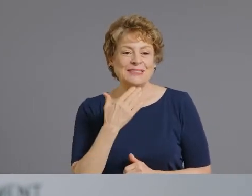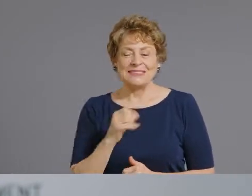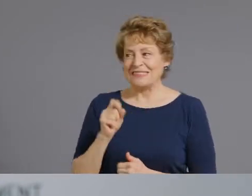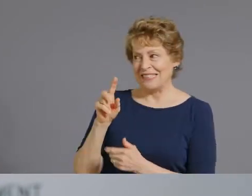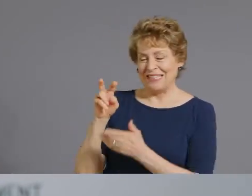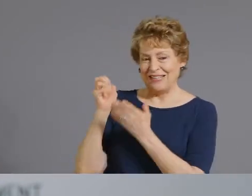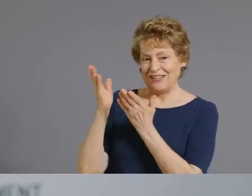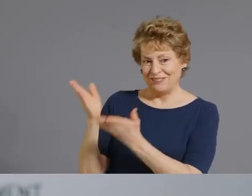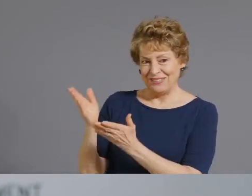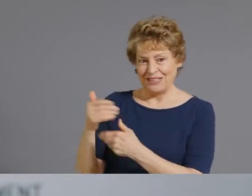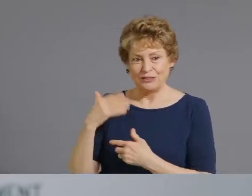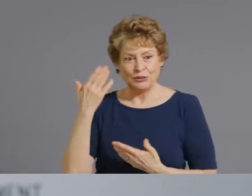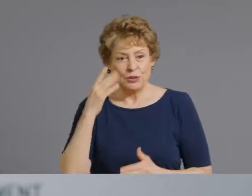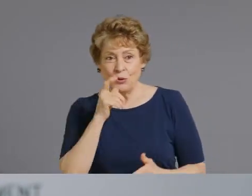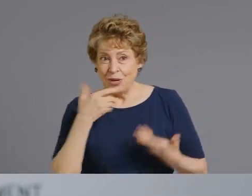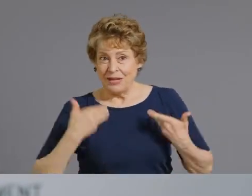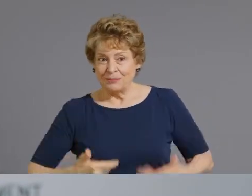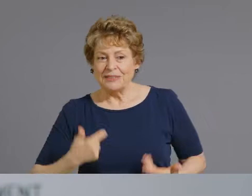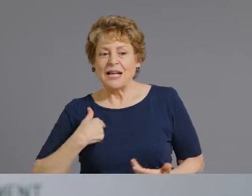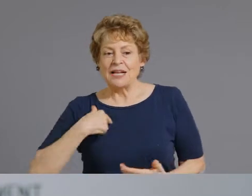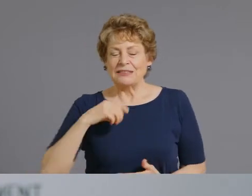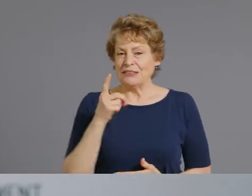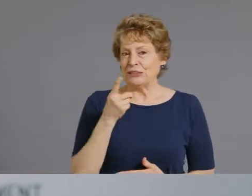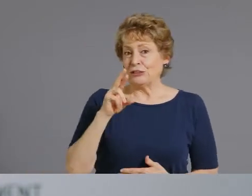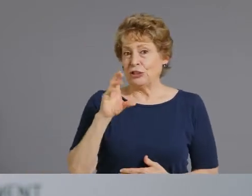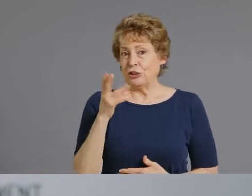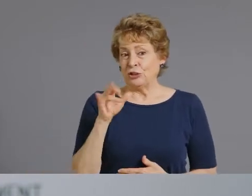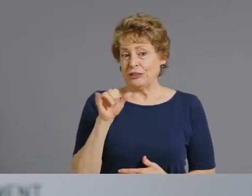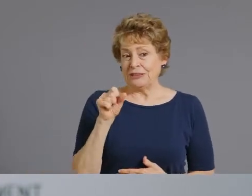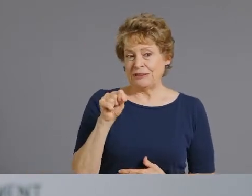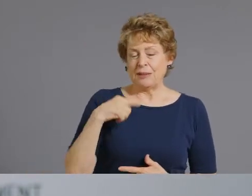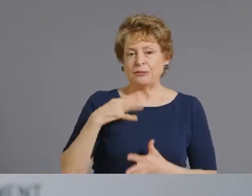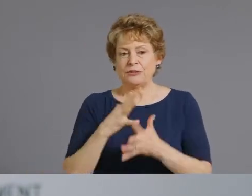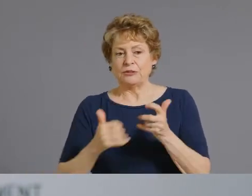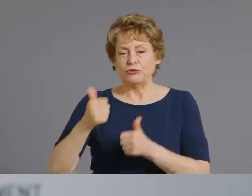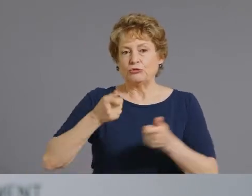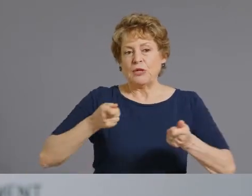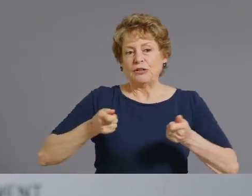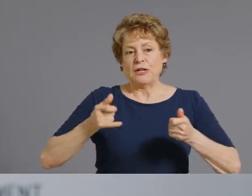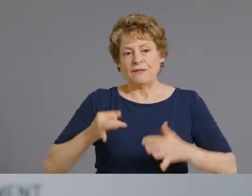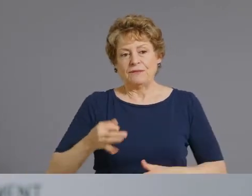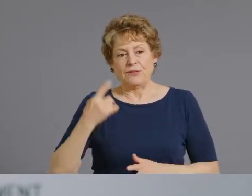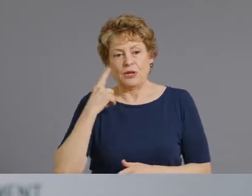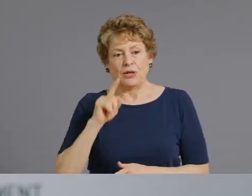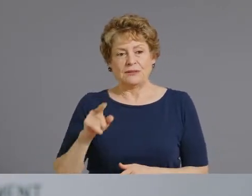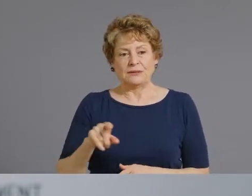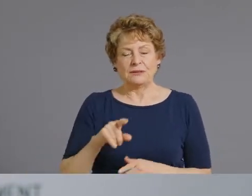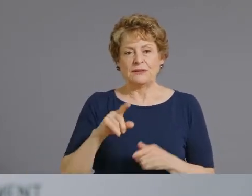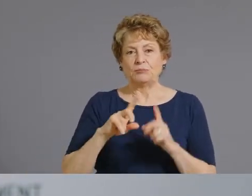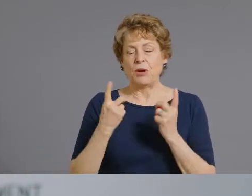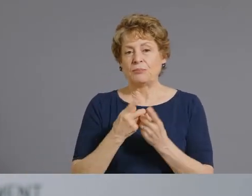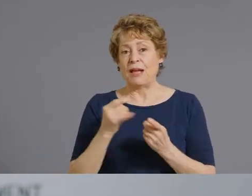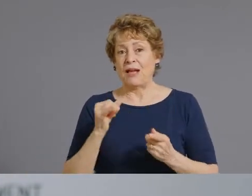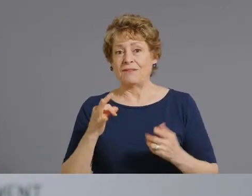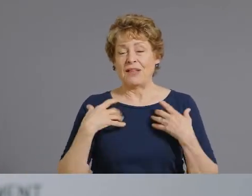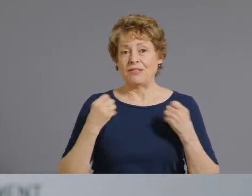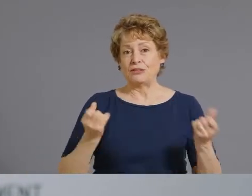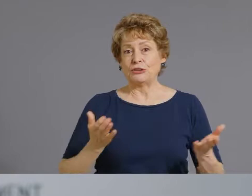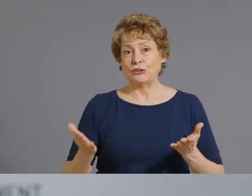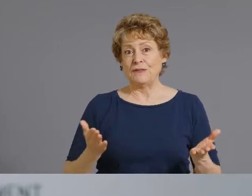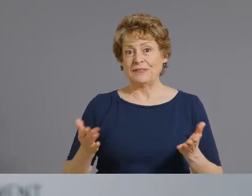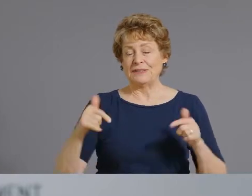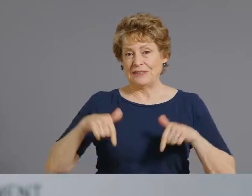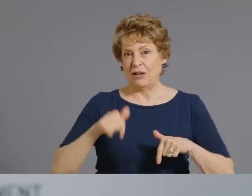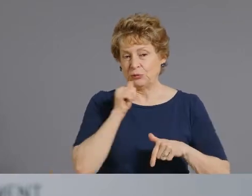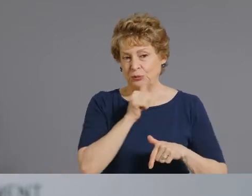for the Arizona Department of Health Services, and I hope everyone had a great week and a wonderful Memorial Day. As usual, I will give a brief